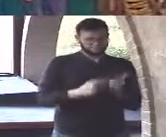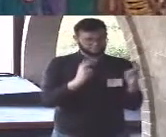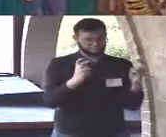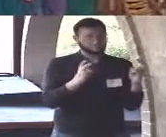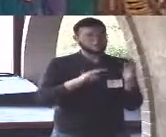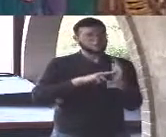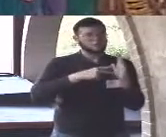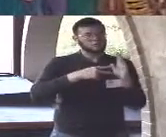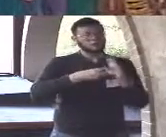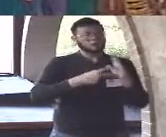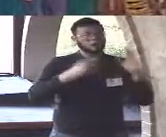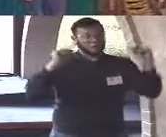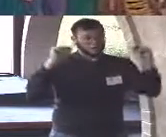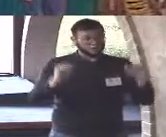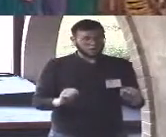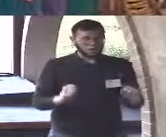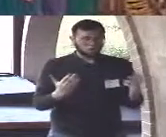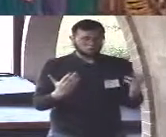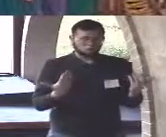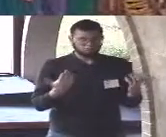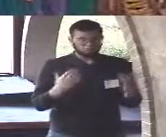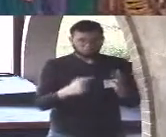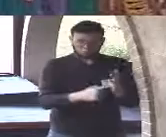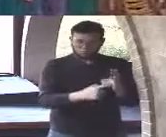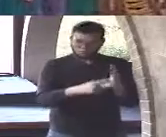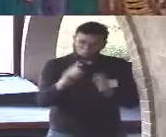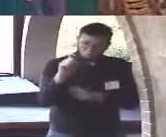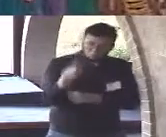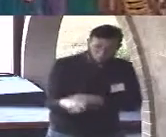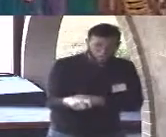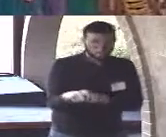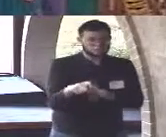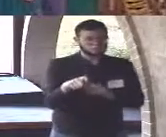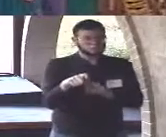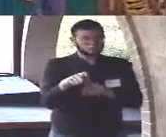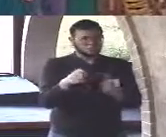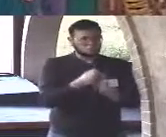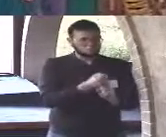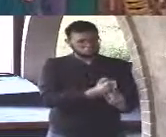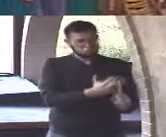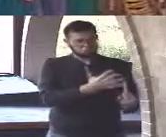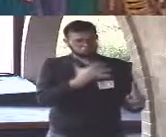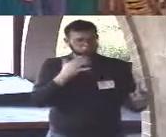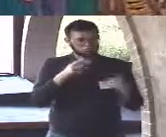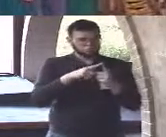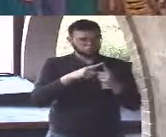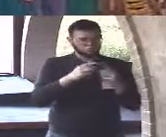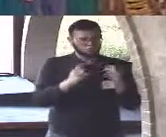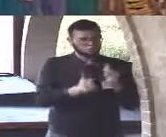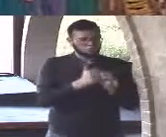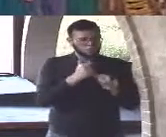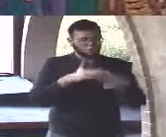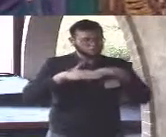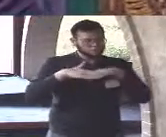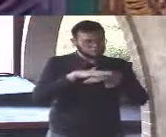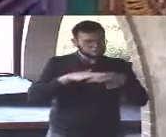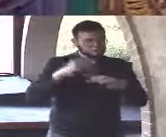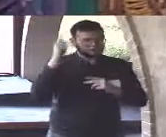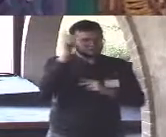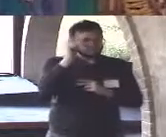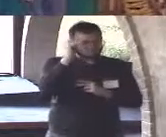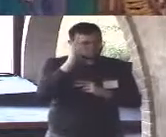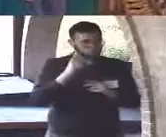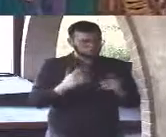perhaps must be extrapolated to its ultimate philosophical and theological conclusion because you see